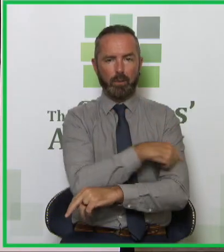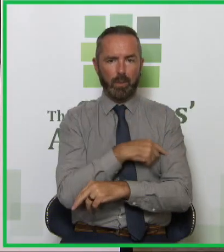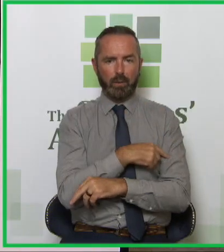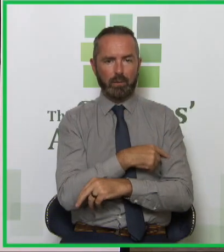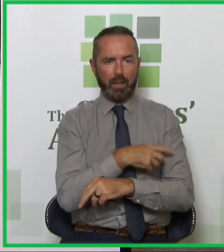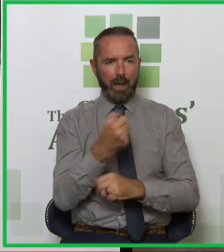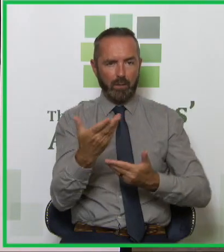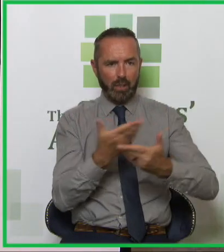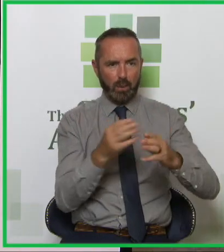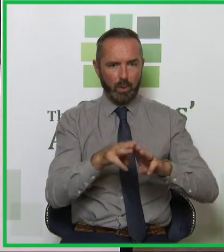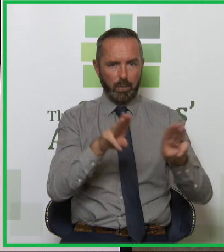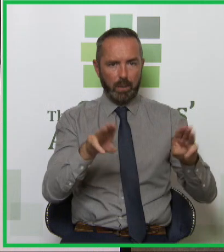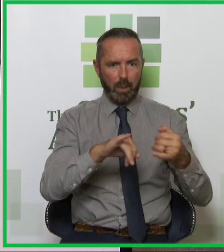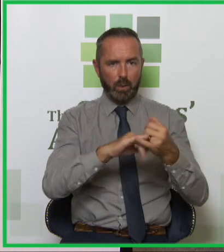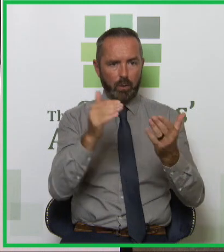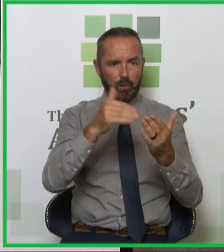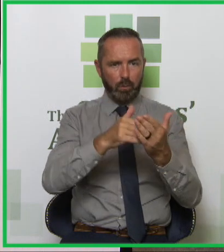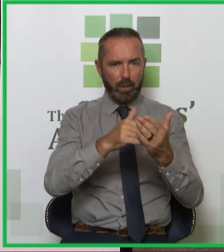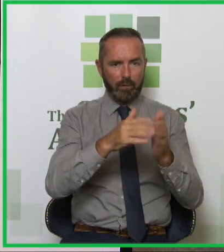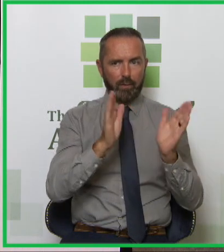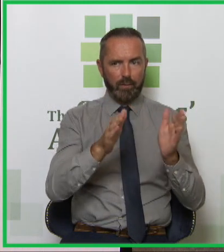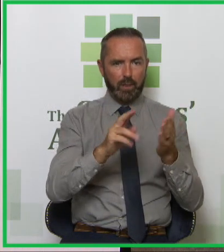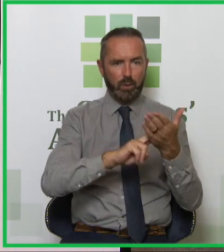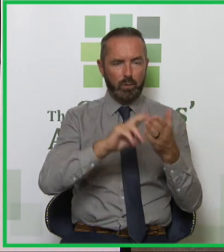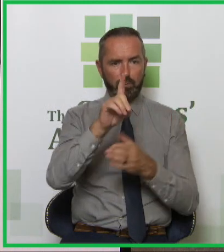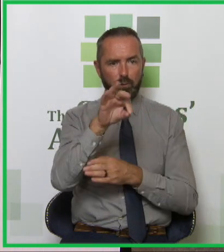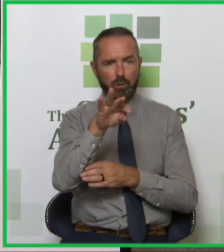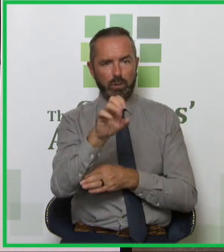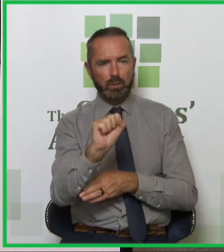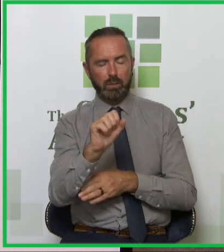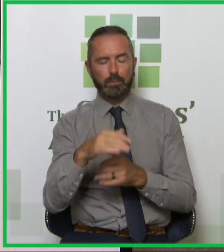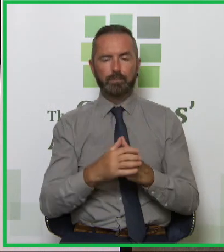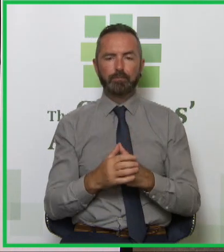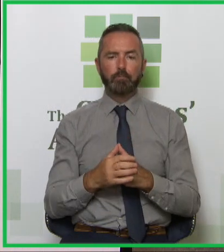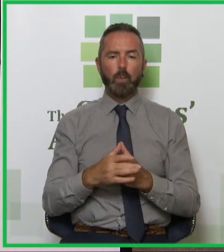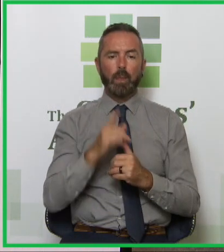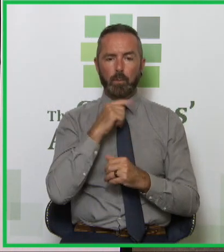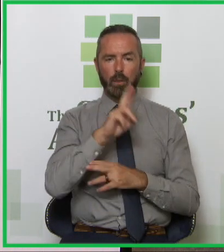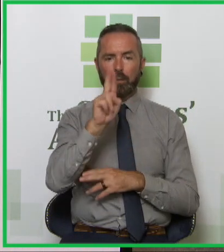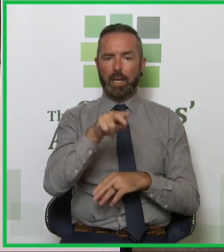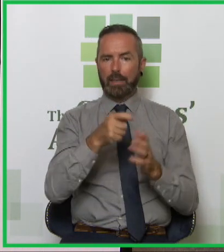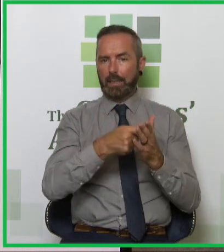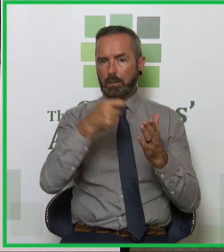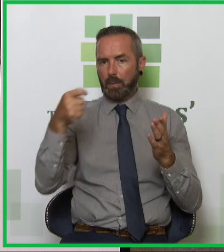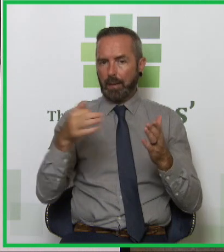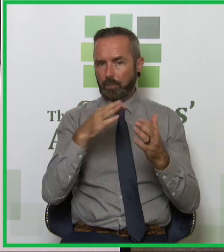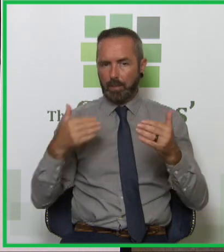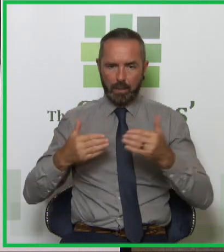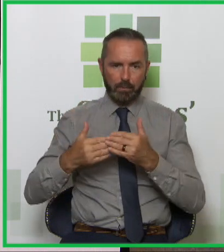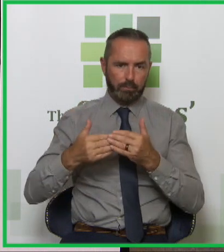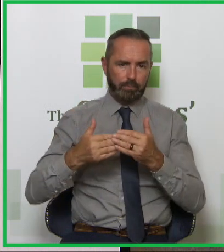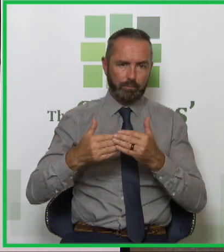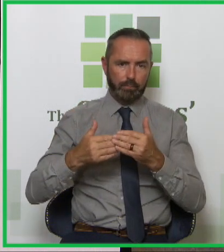as we know from brief intervention it can be applied across a variety of settings. So it's been expanded since then and we have many trainers